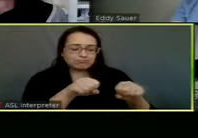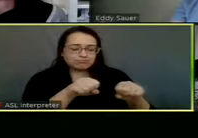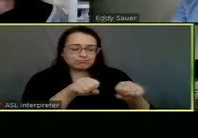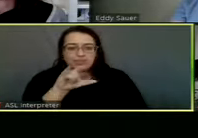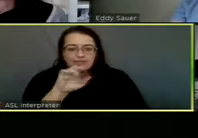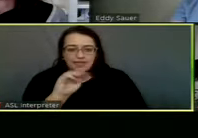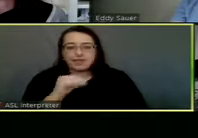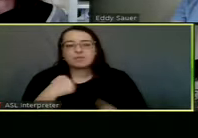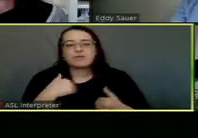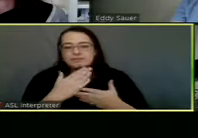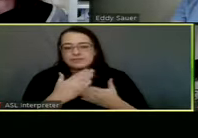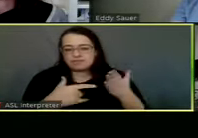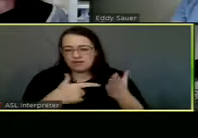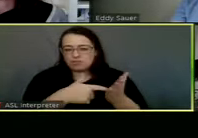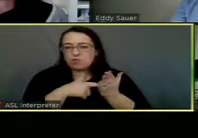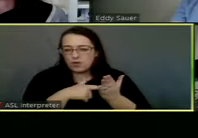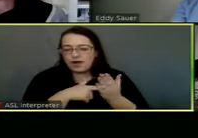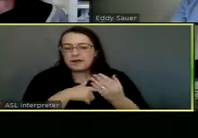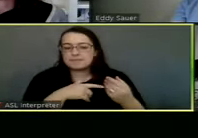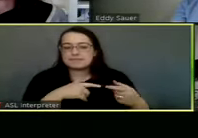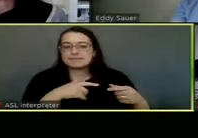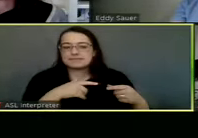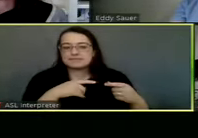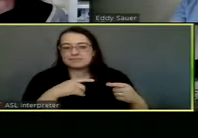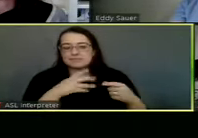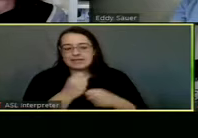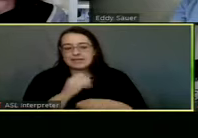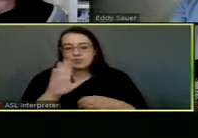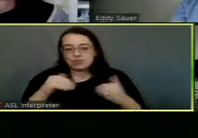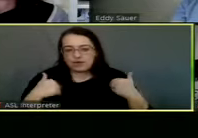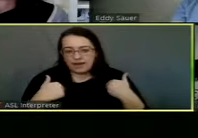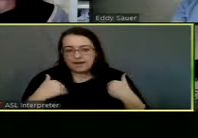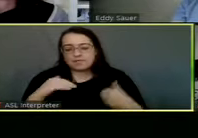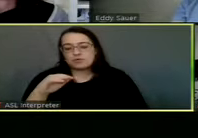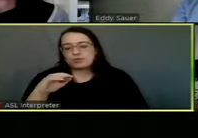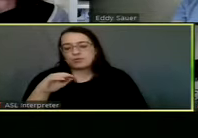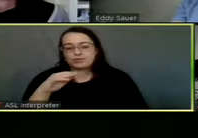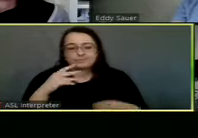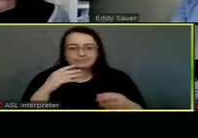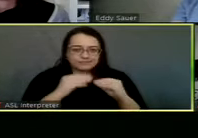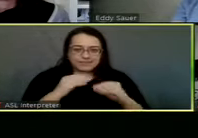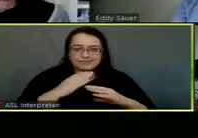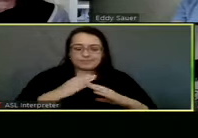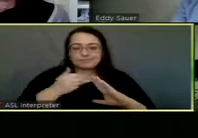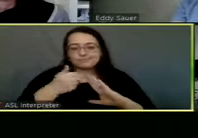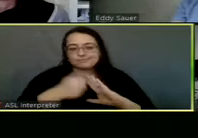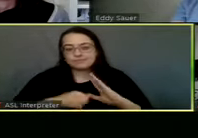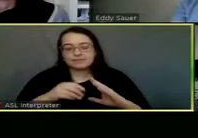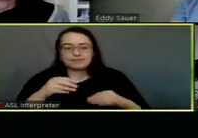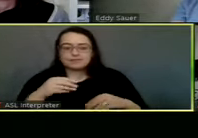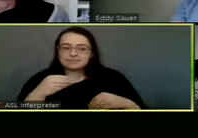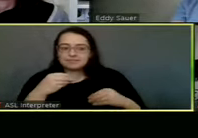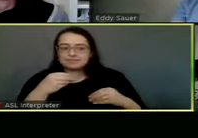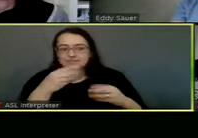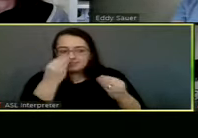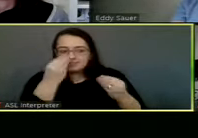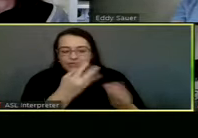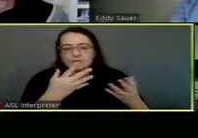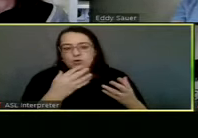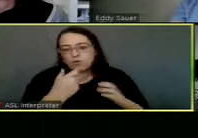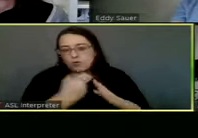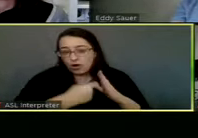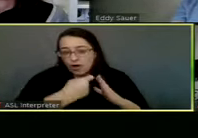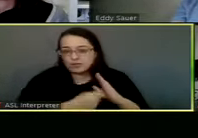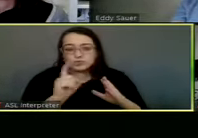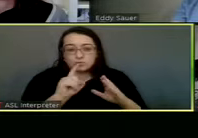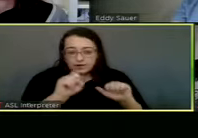have some requirements regarding getting your animal spayed or neutered, what it's going to cost and us giving them a better ability to get that done